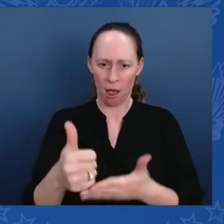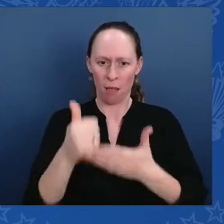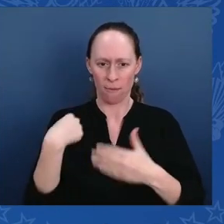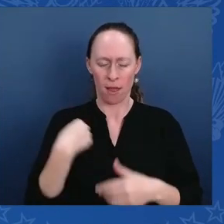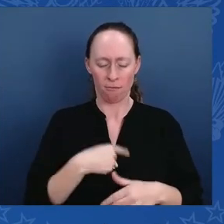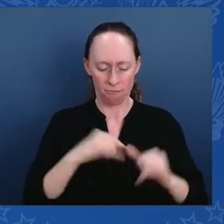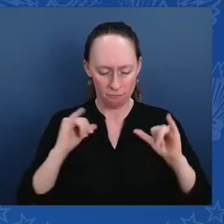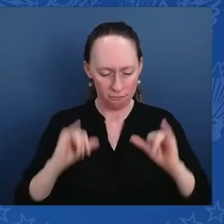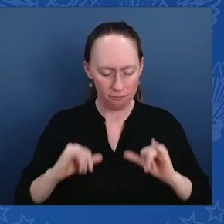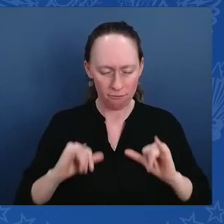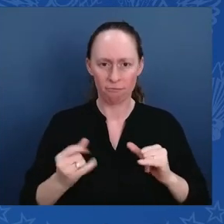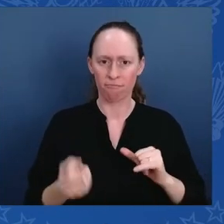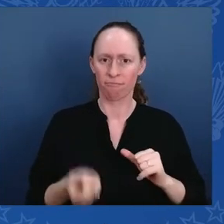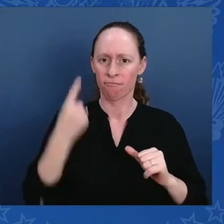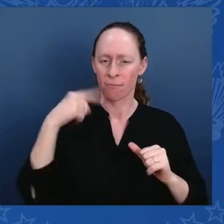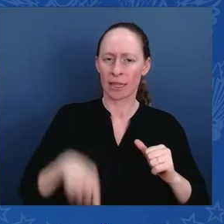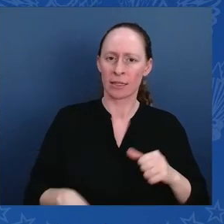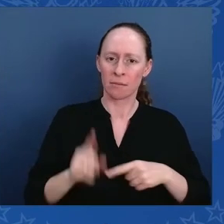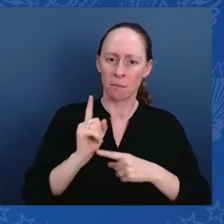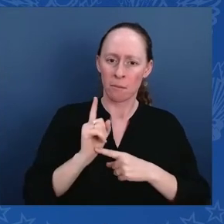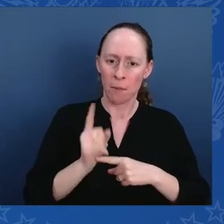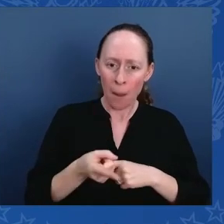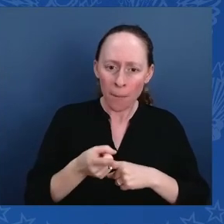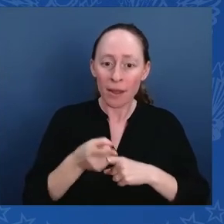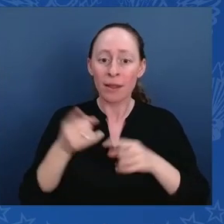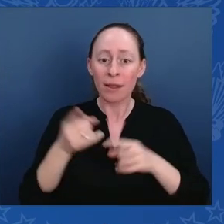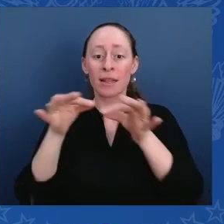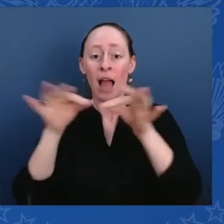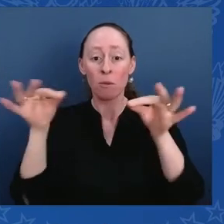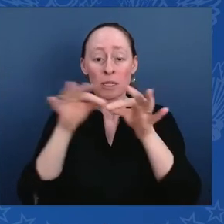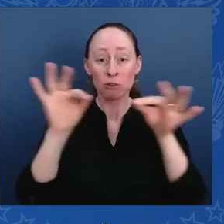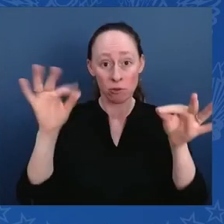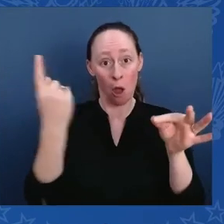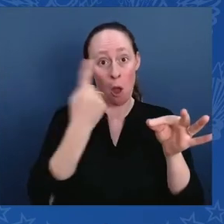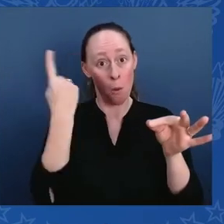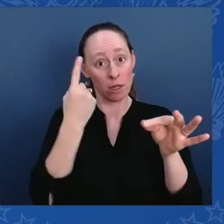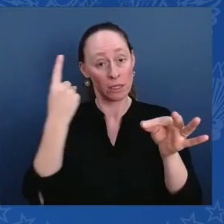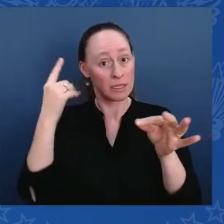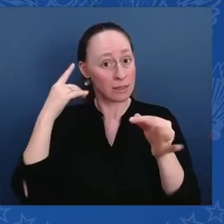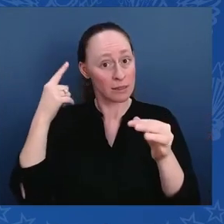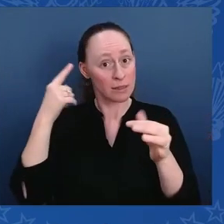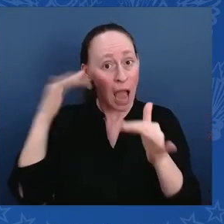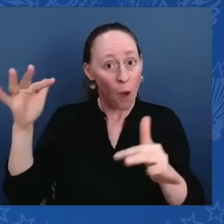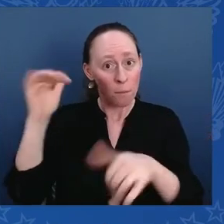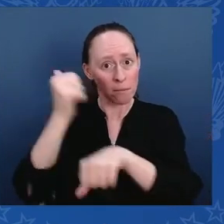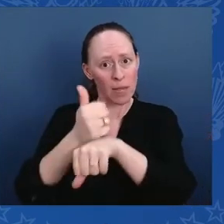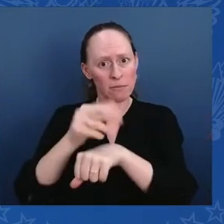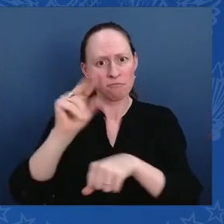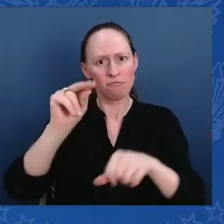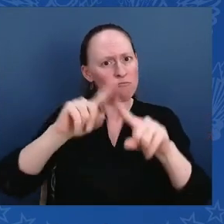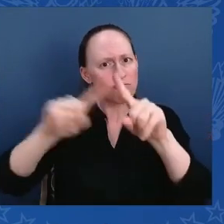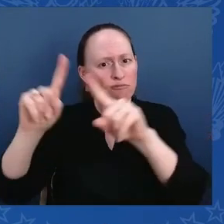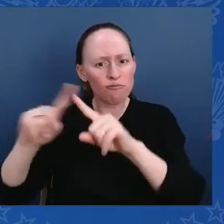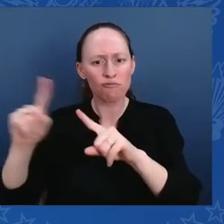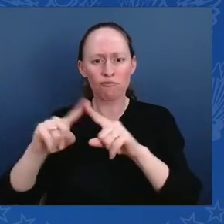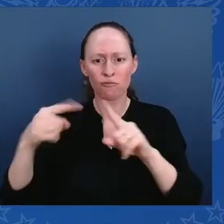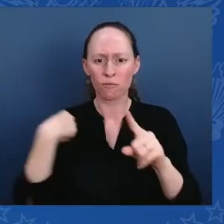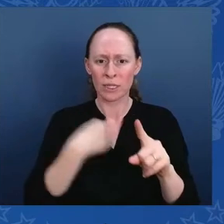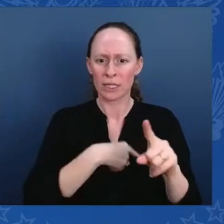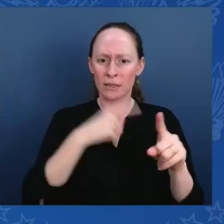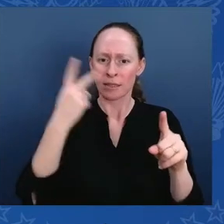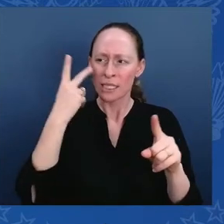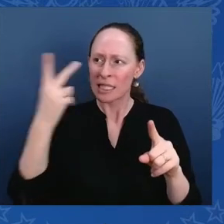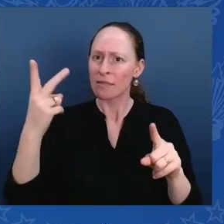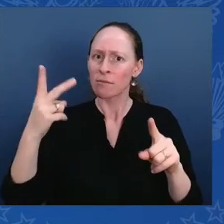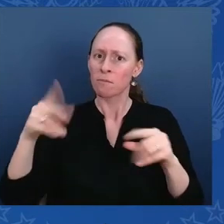sound, but other circles of motion. We may often think that it's never been easier to despair, to